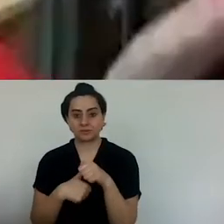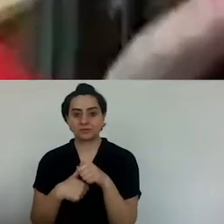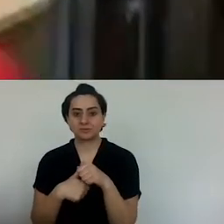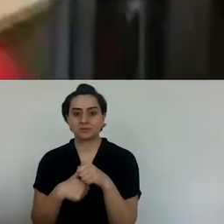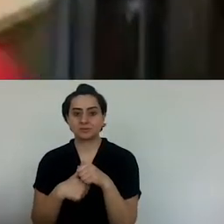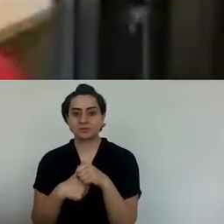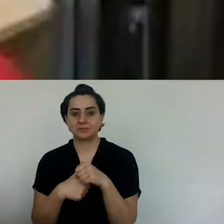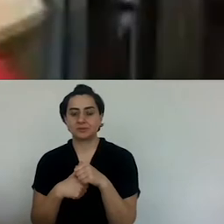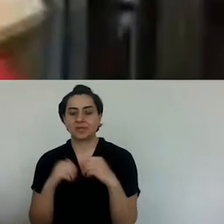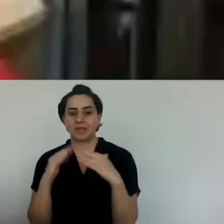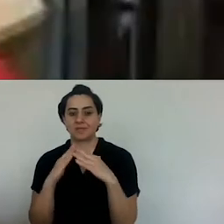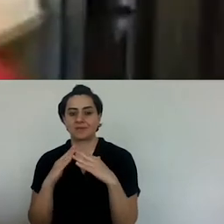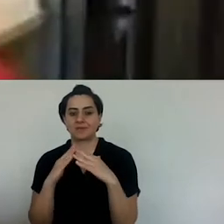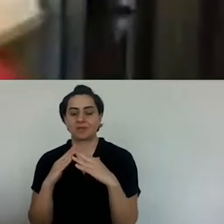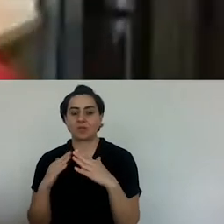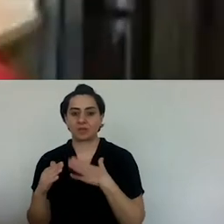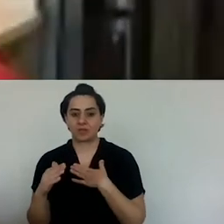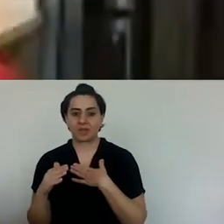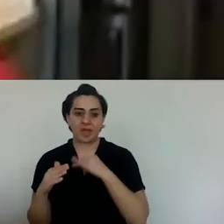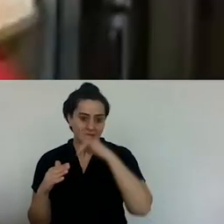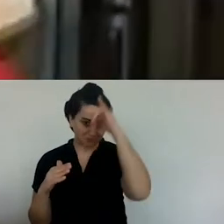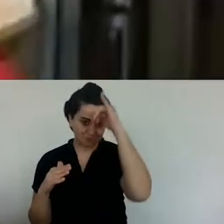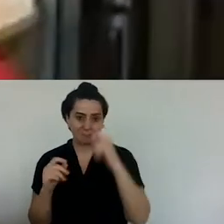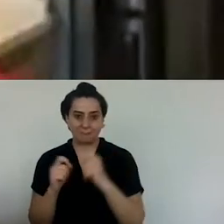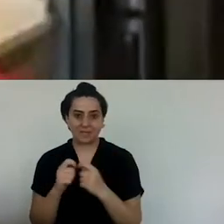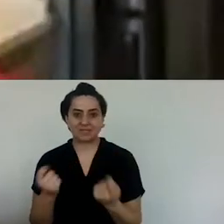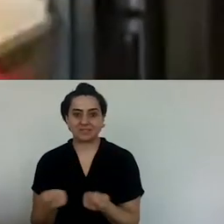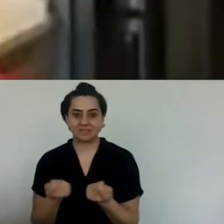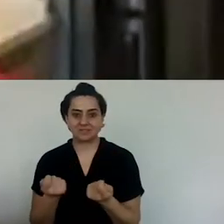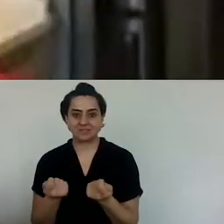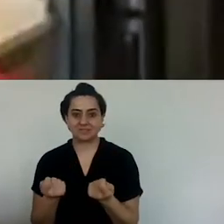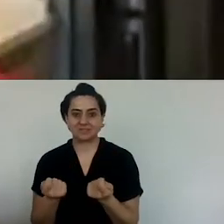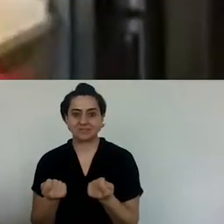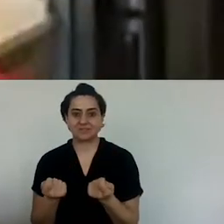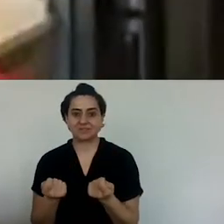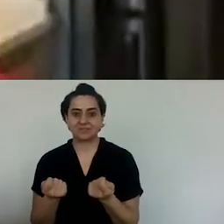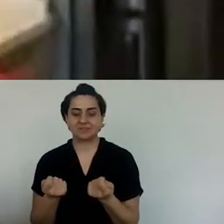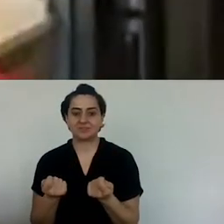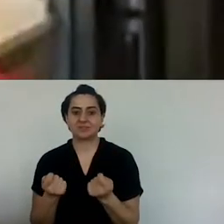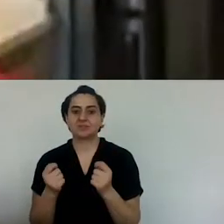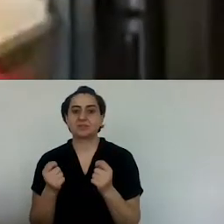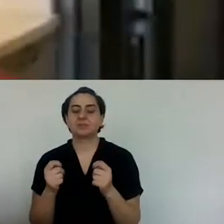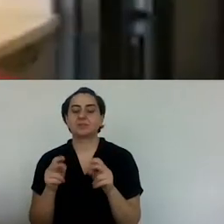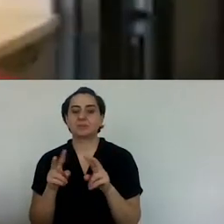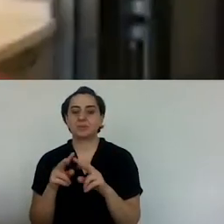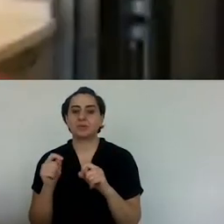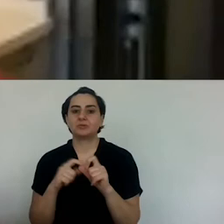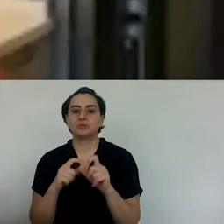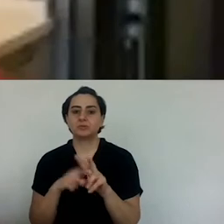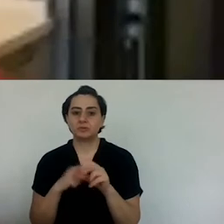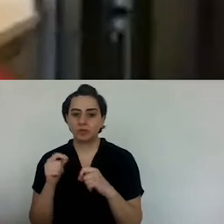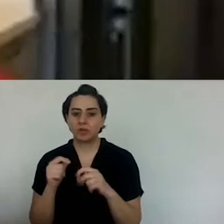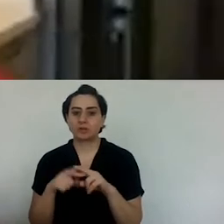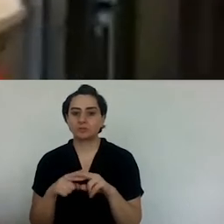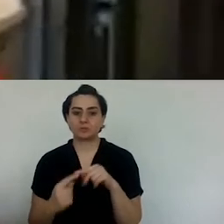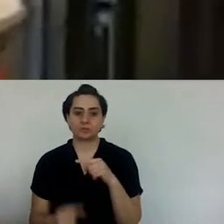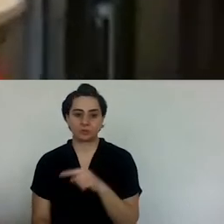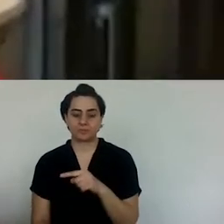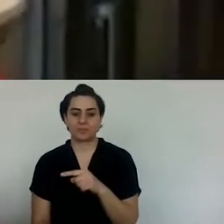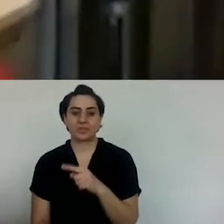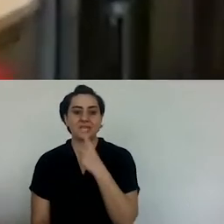Madame Zuppah's husband was working in Hacı Bekir in